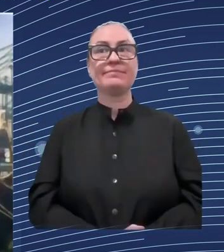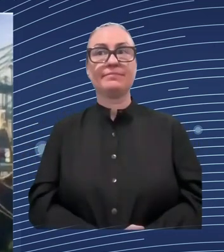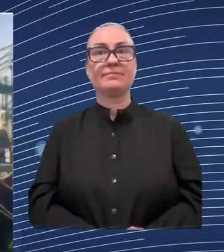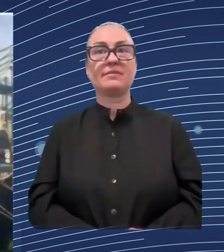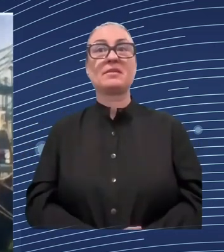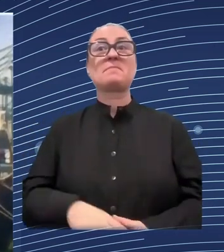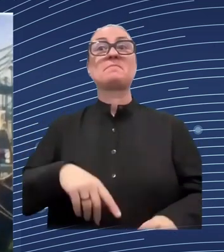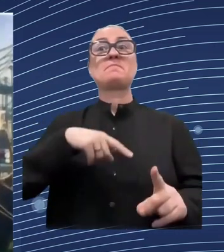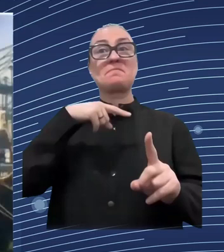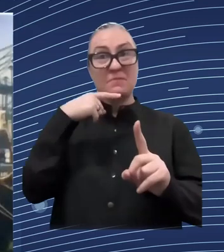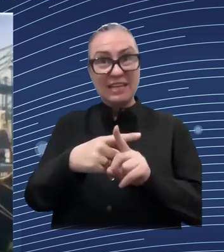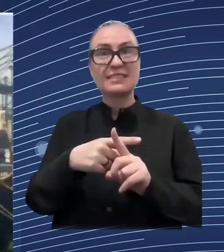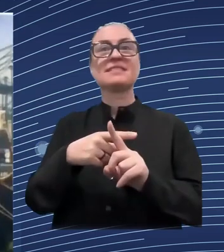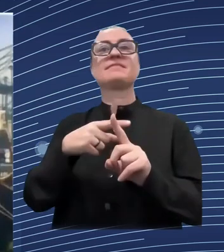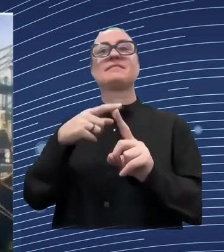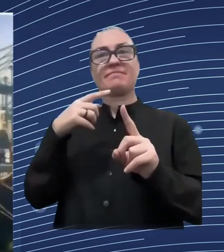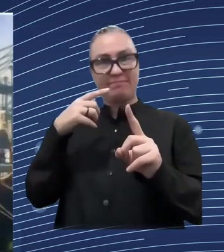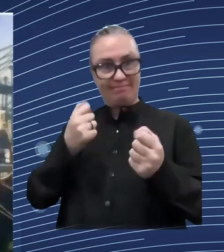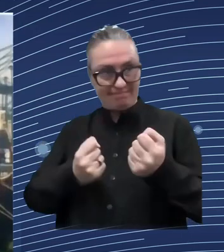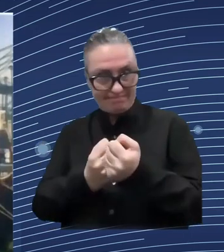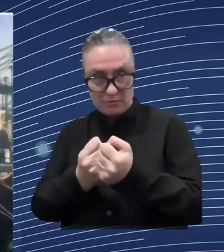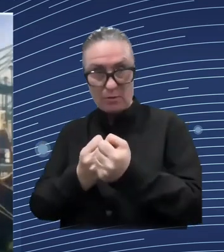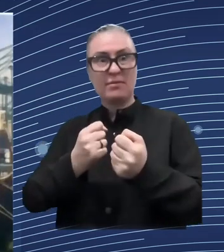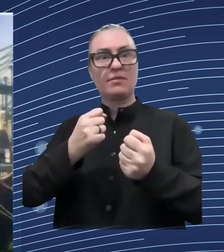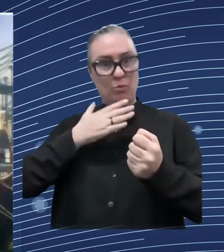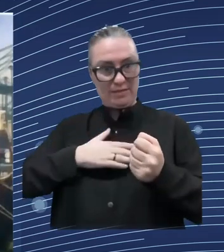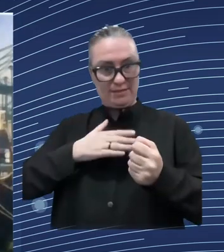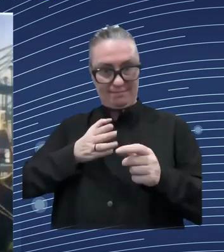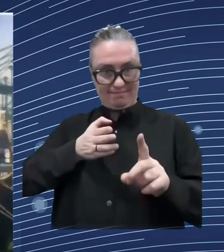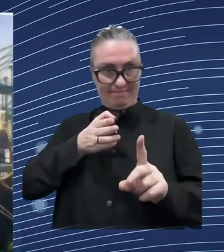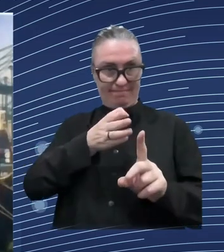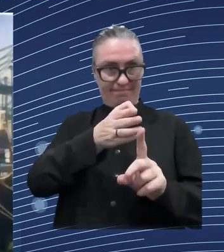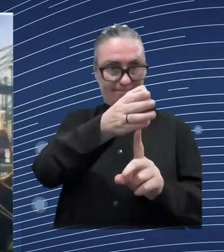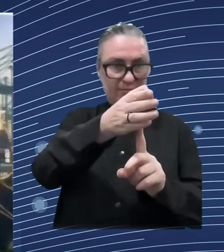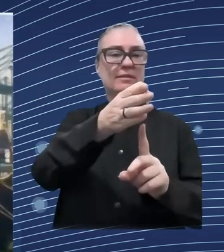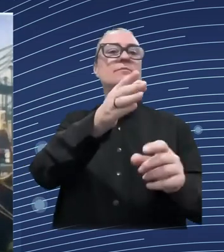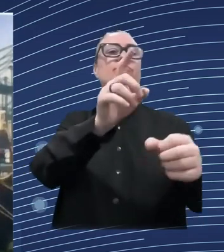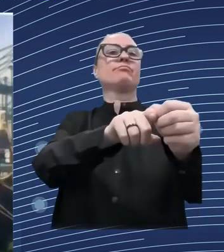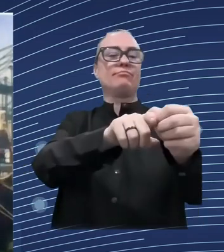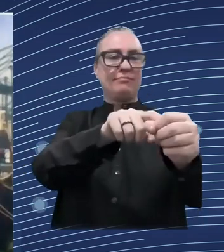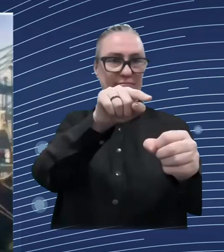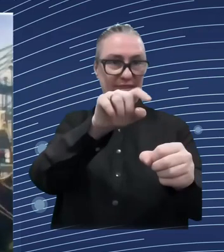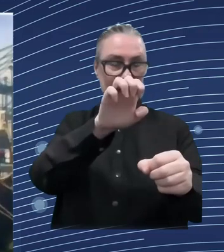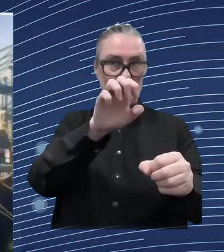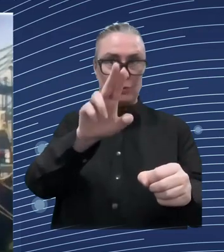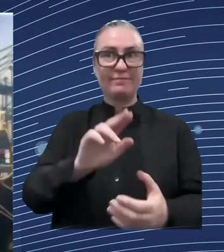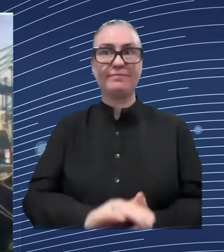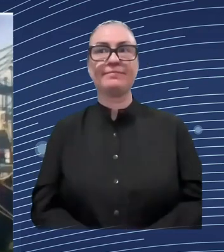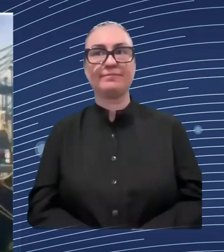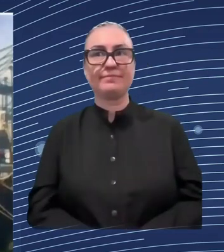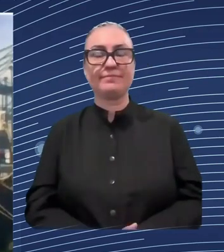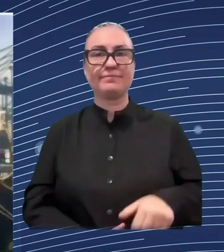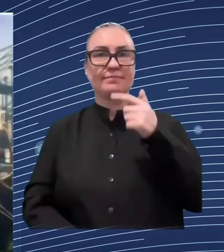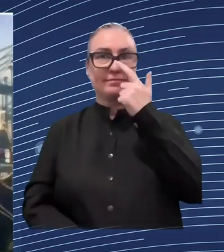talks uh with ukraine we all know what the country has been going through for the last year and a half after the full-scale uh